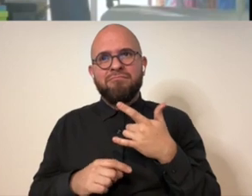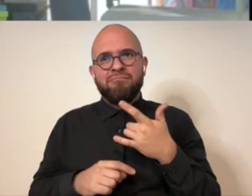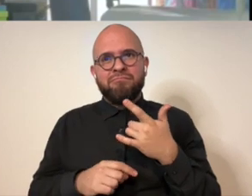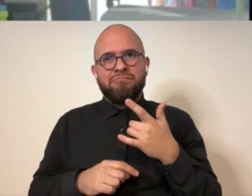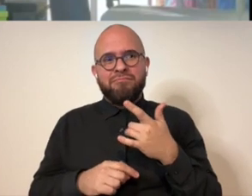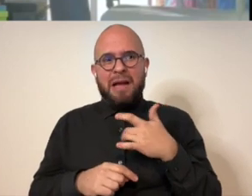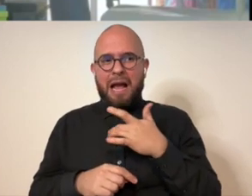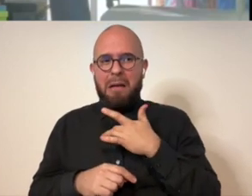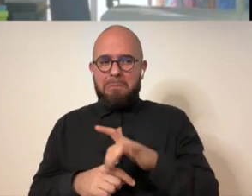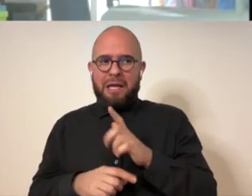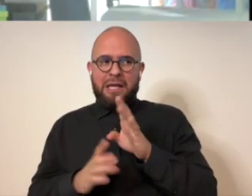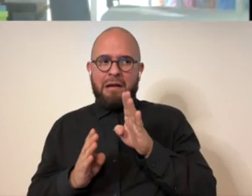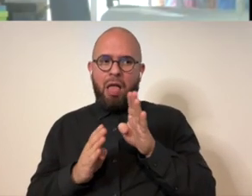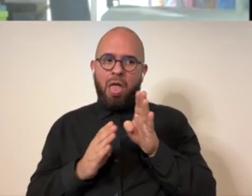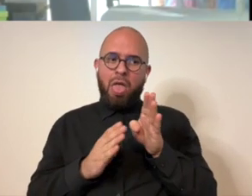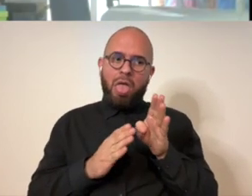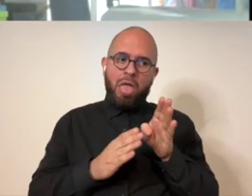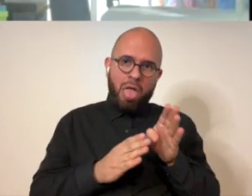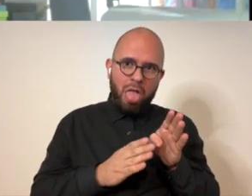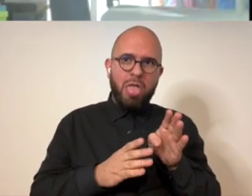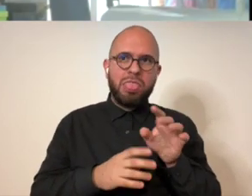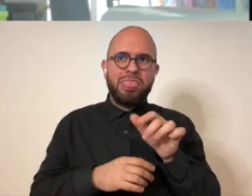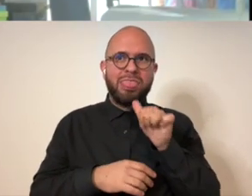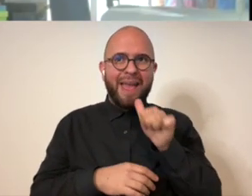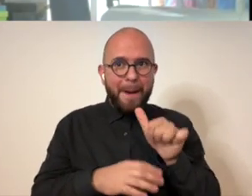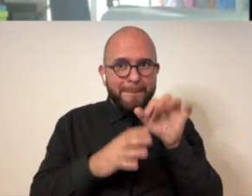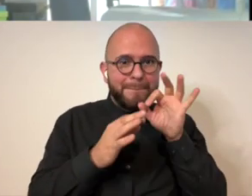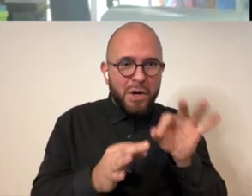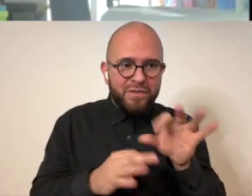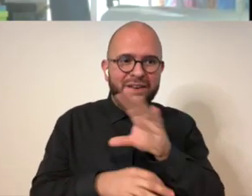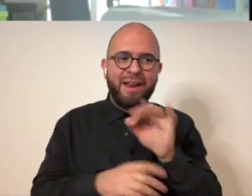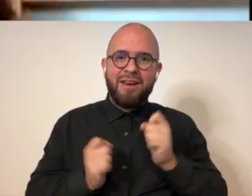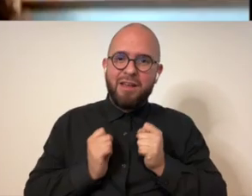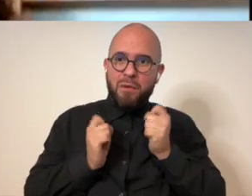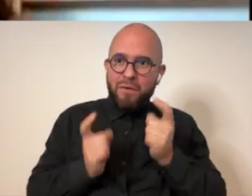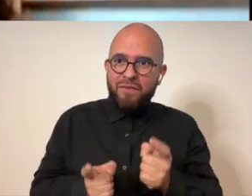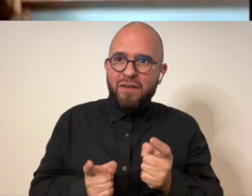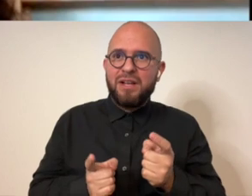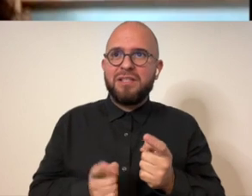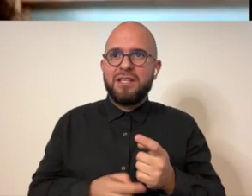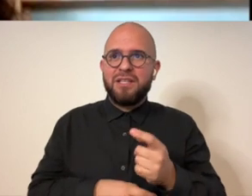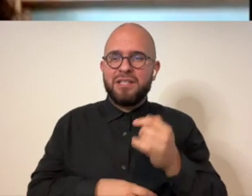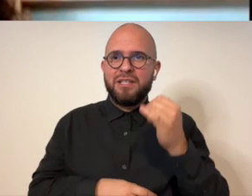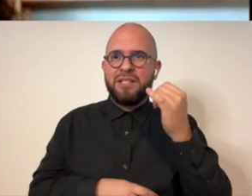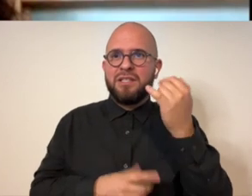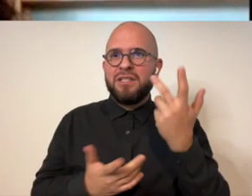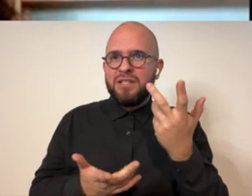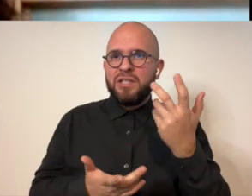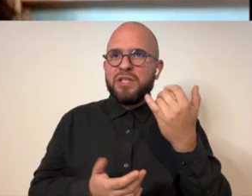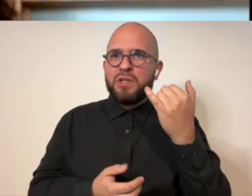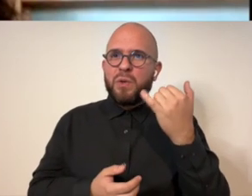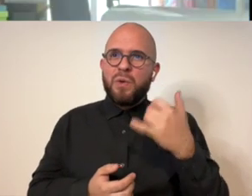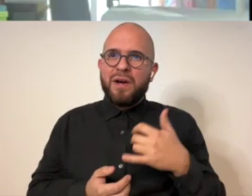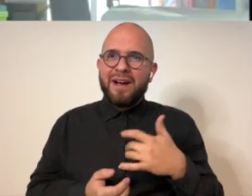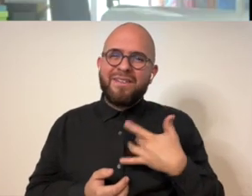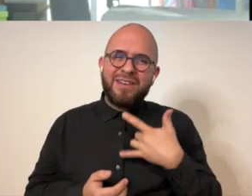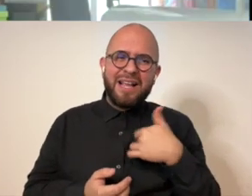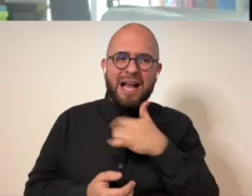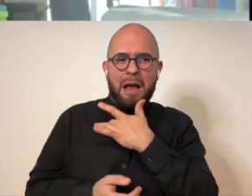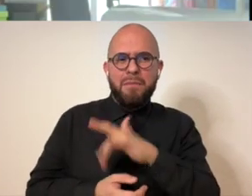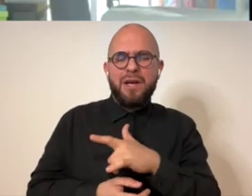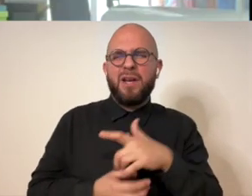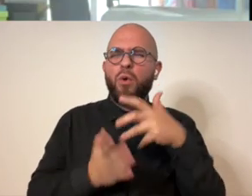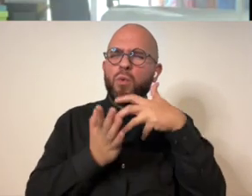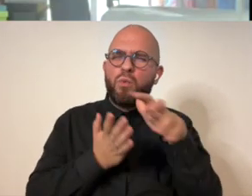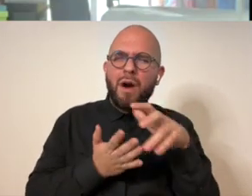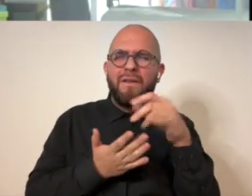imperfect and improvising so when i make each word i usually i feel like